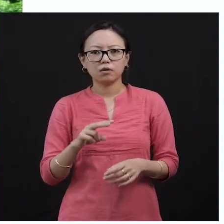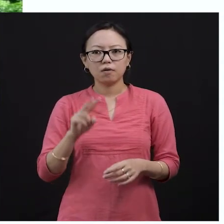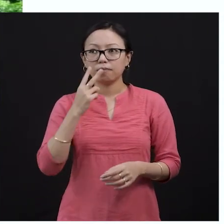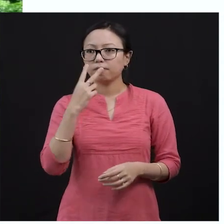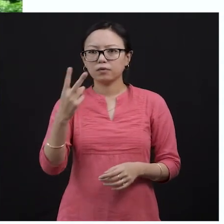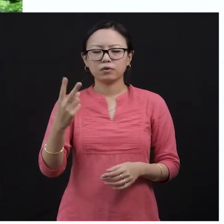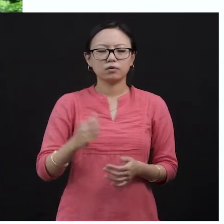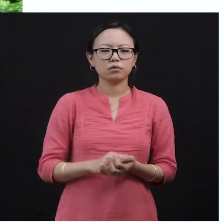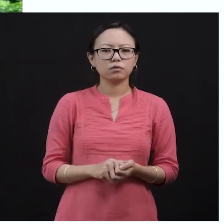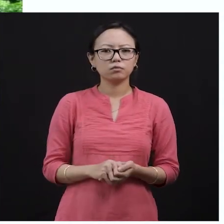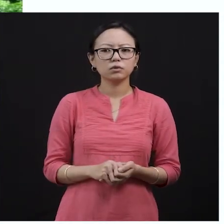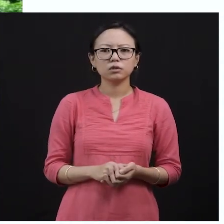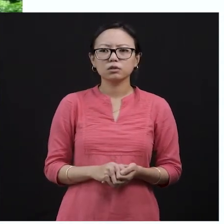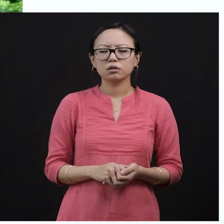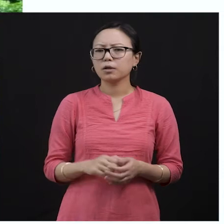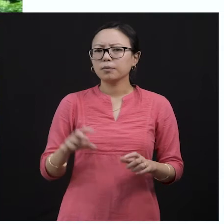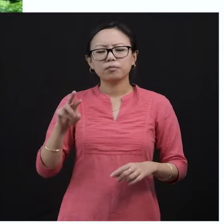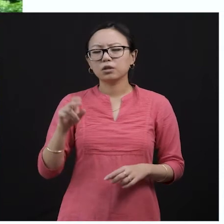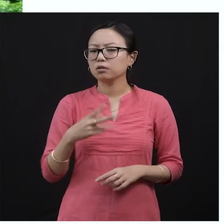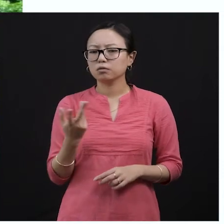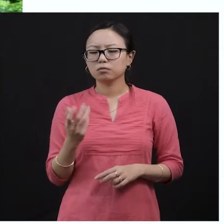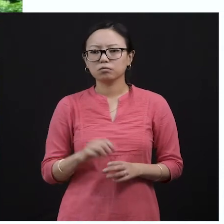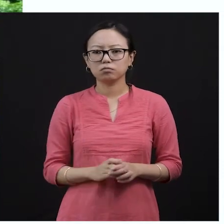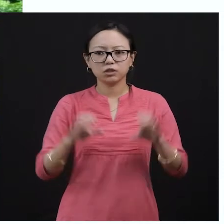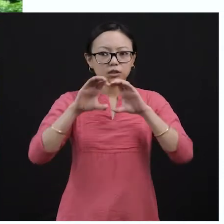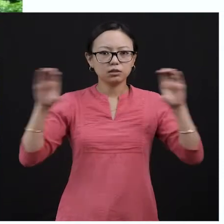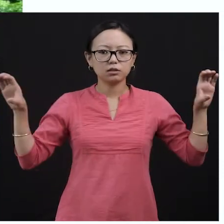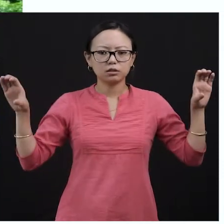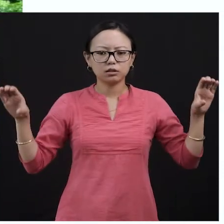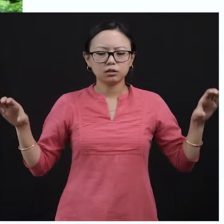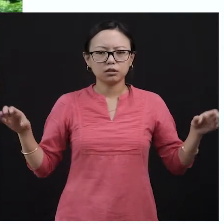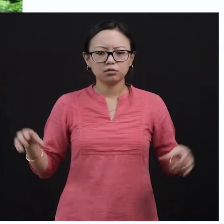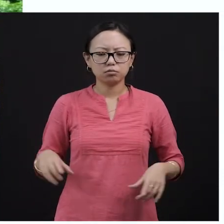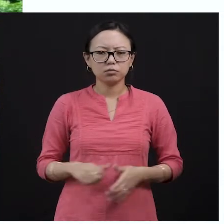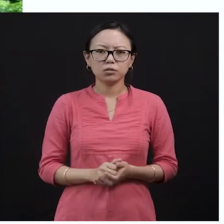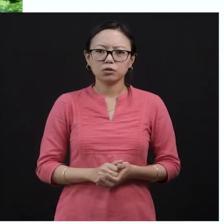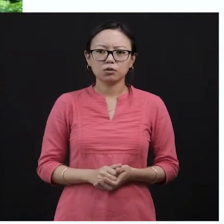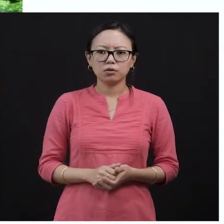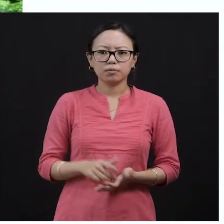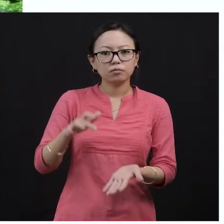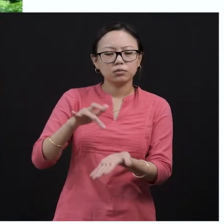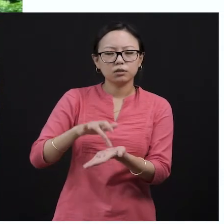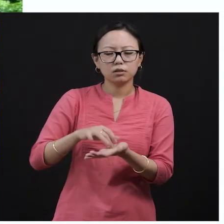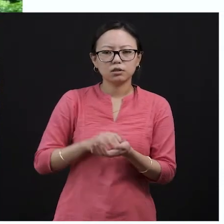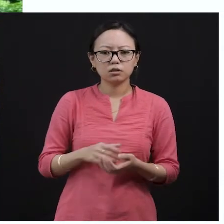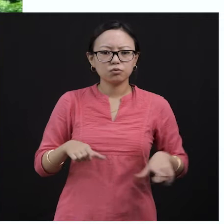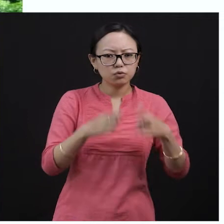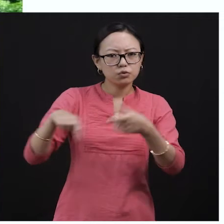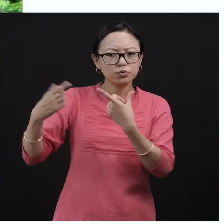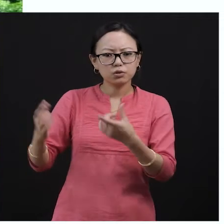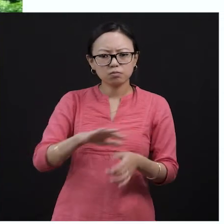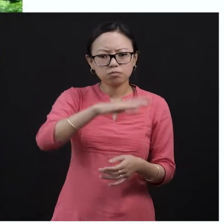to go and watch a sport, okay, or a movie, the best place, that is the grandstand view, will be the most